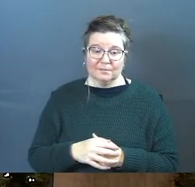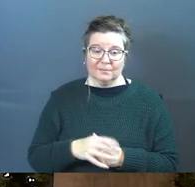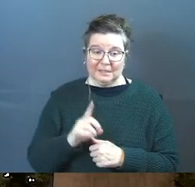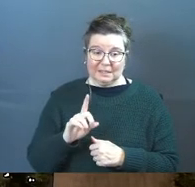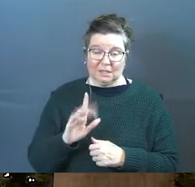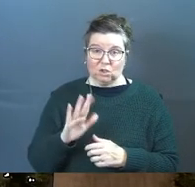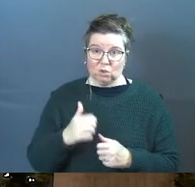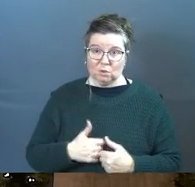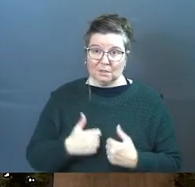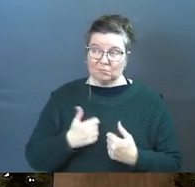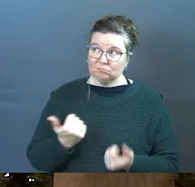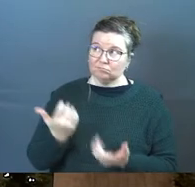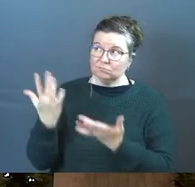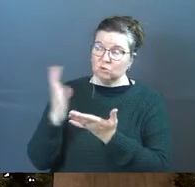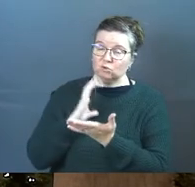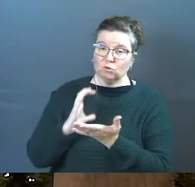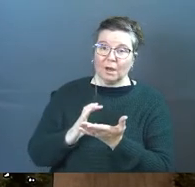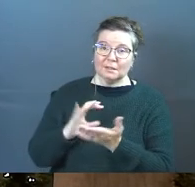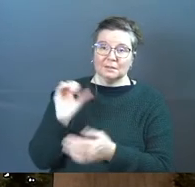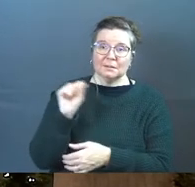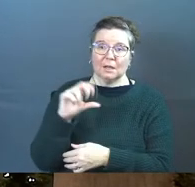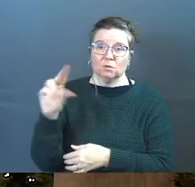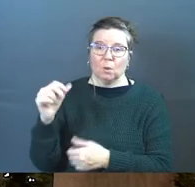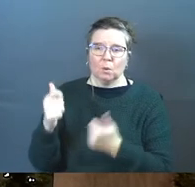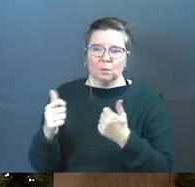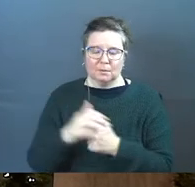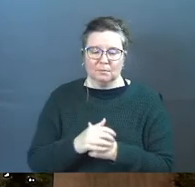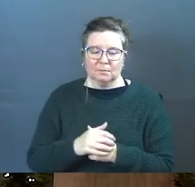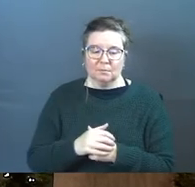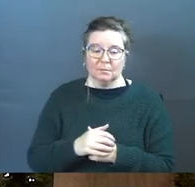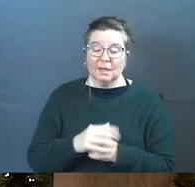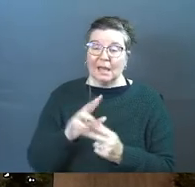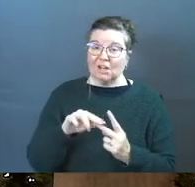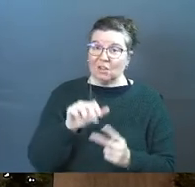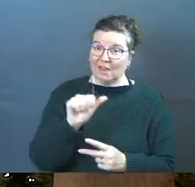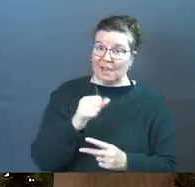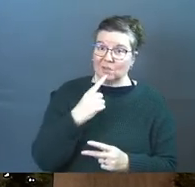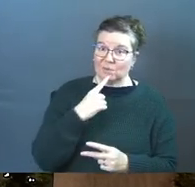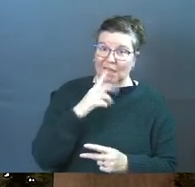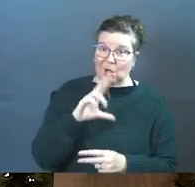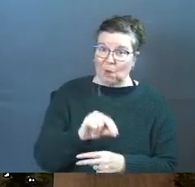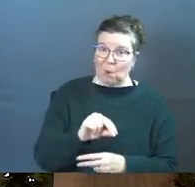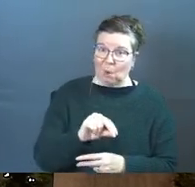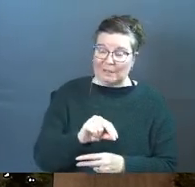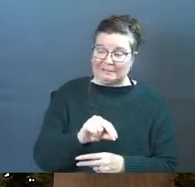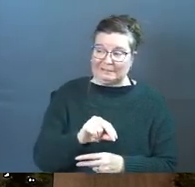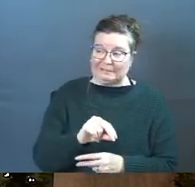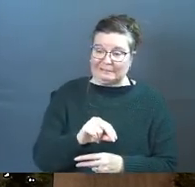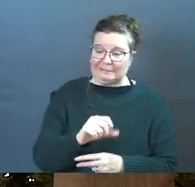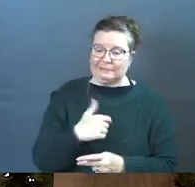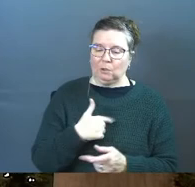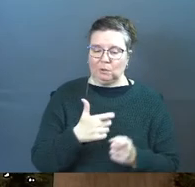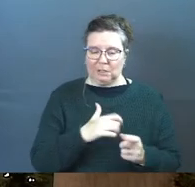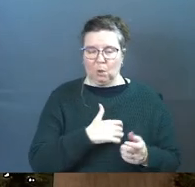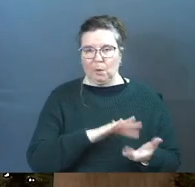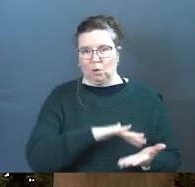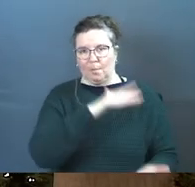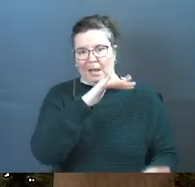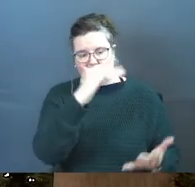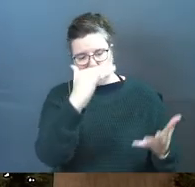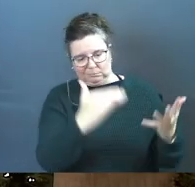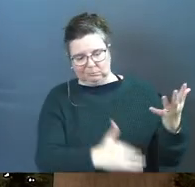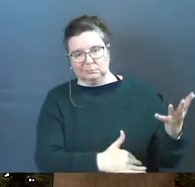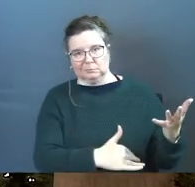did you give yourself to Christ and and either a you'll say no and it's like okay well then let's deal with your pile